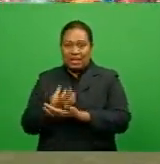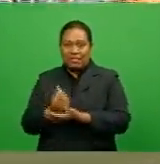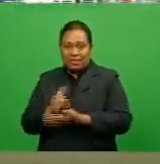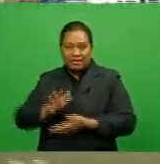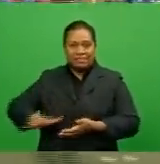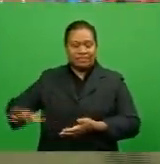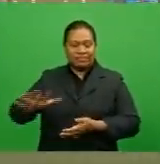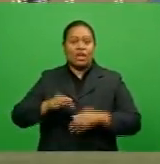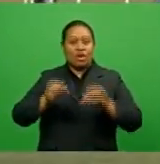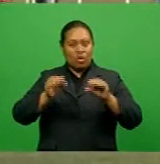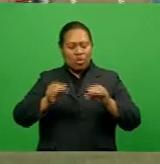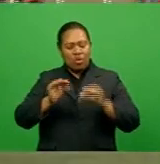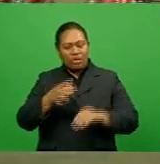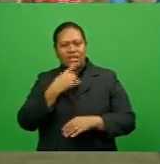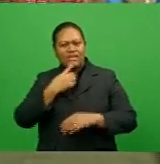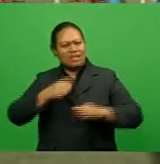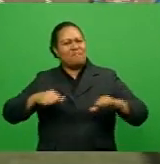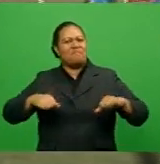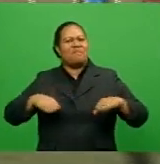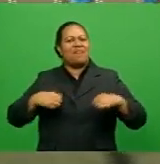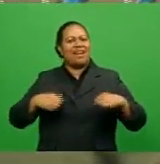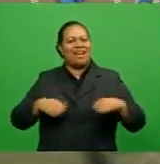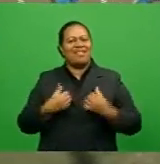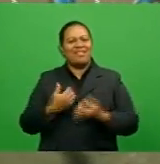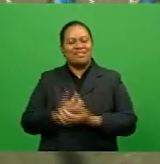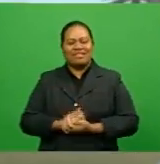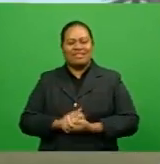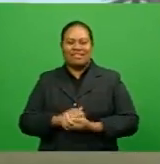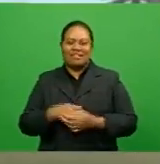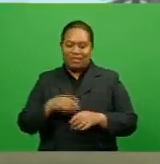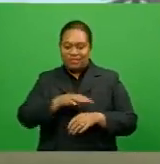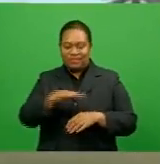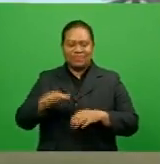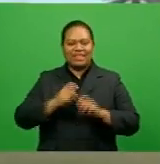Timothi Wakanrano is proud of how far the team has come.